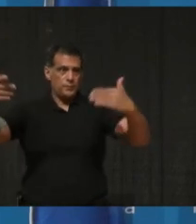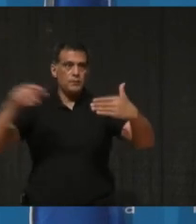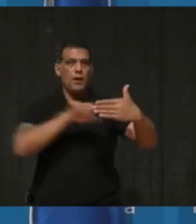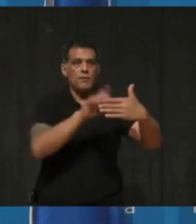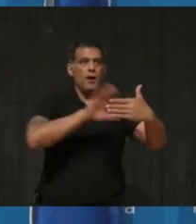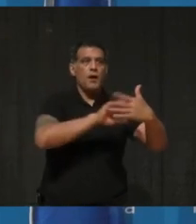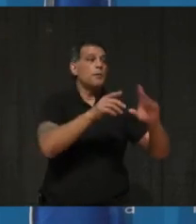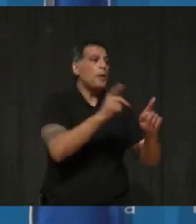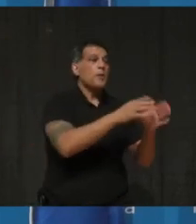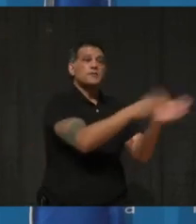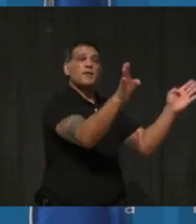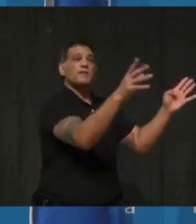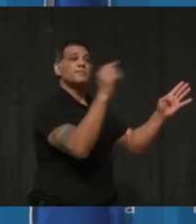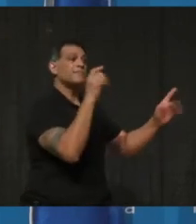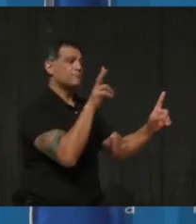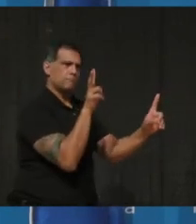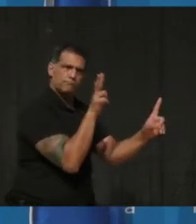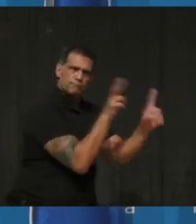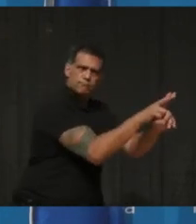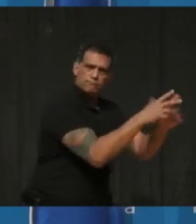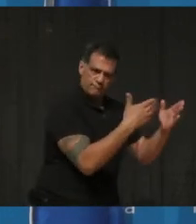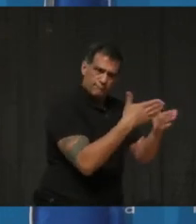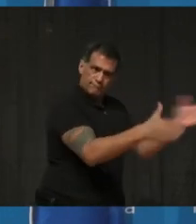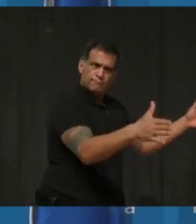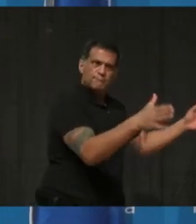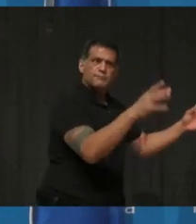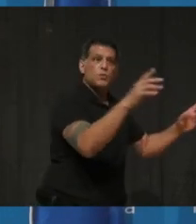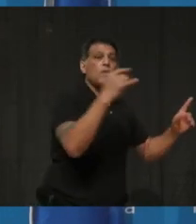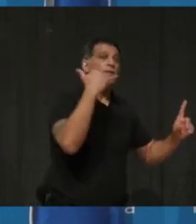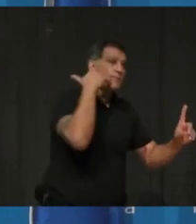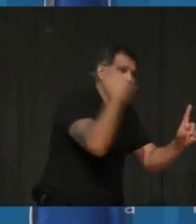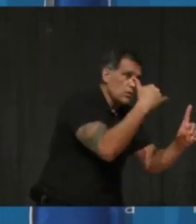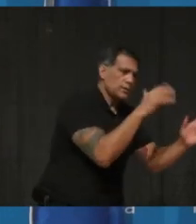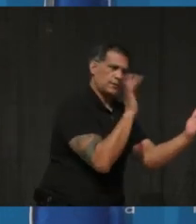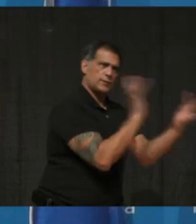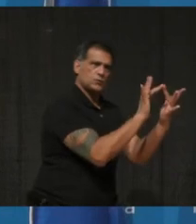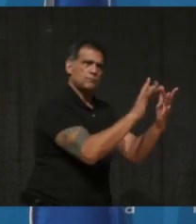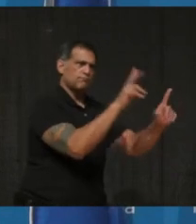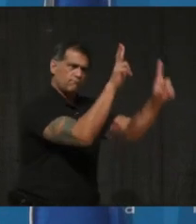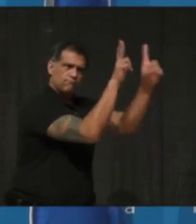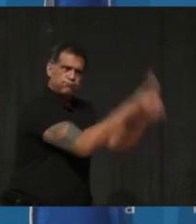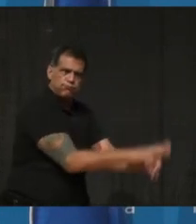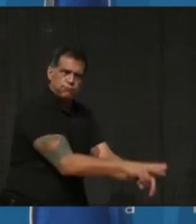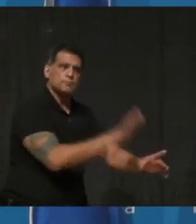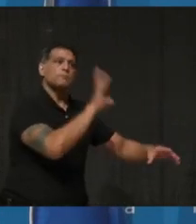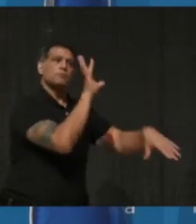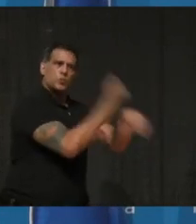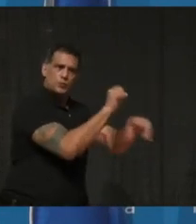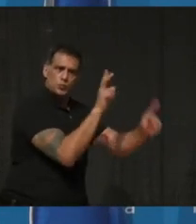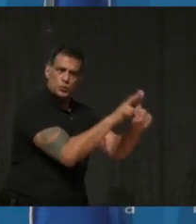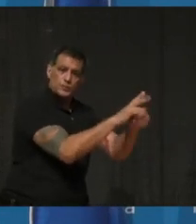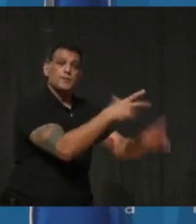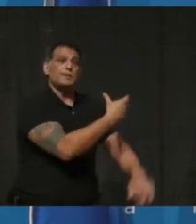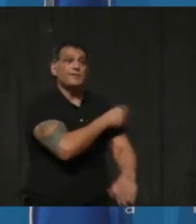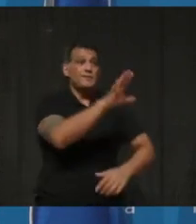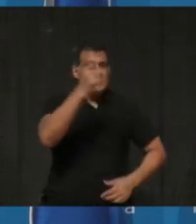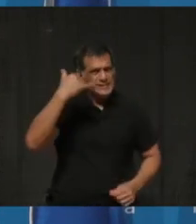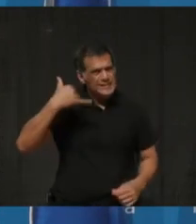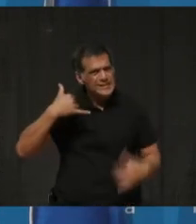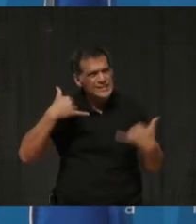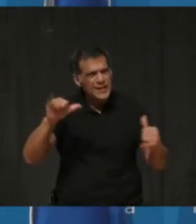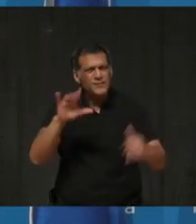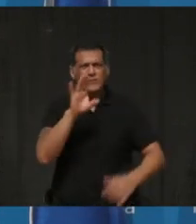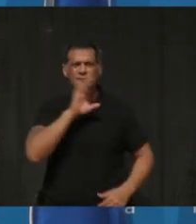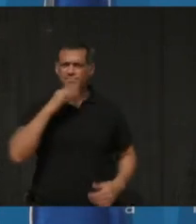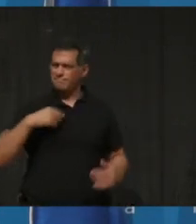appointments, through the portal or by telephone. This is good news to hear, but I am still very frustrated at the slow pace